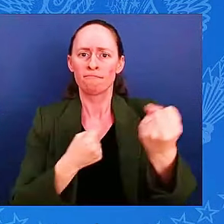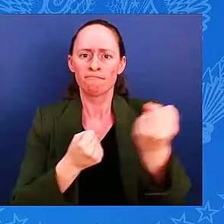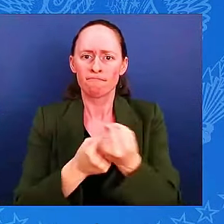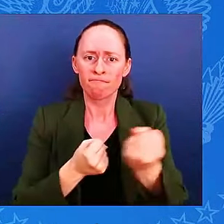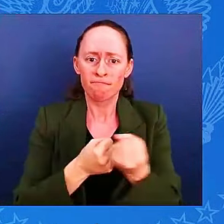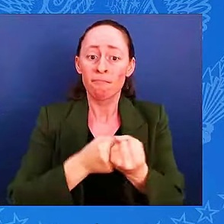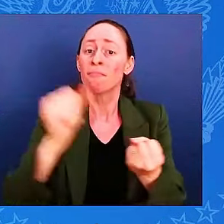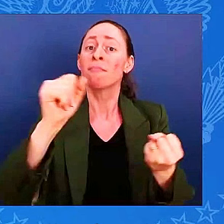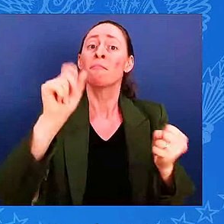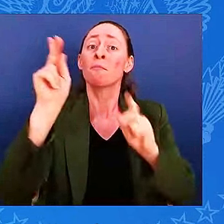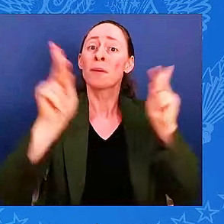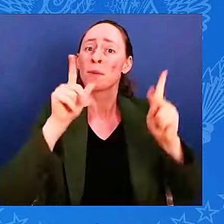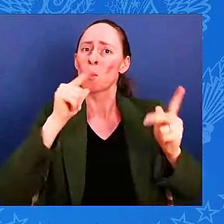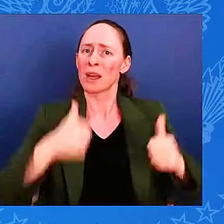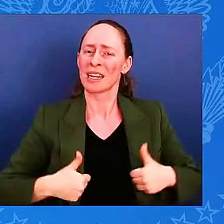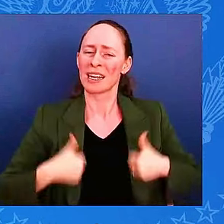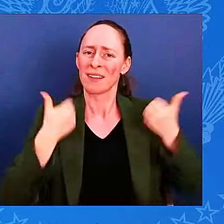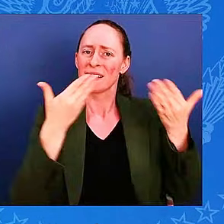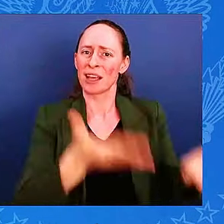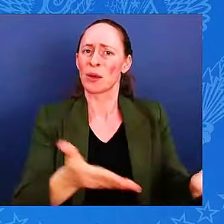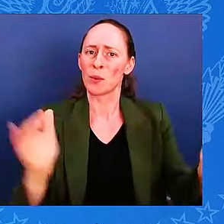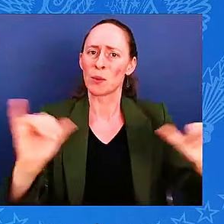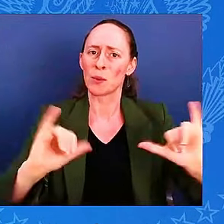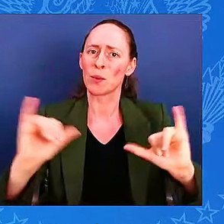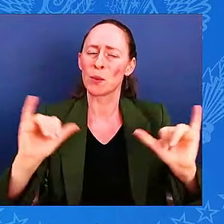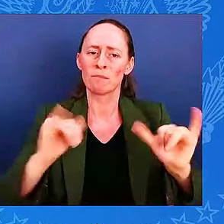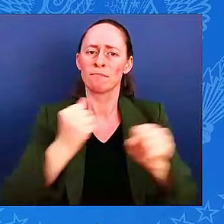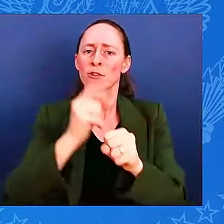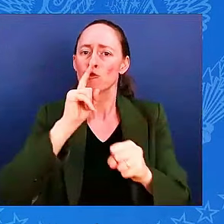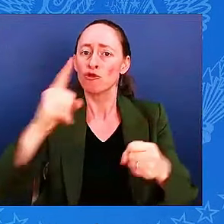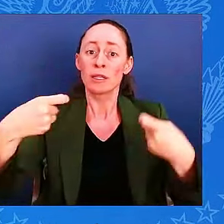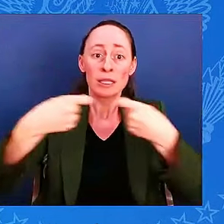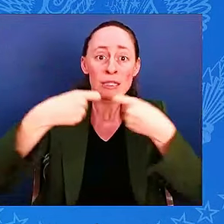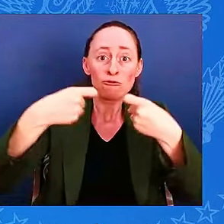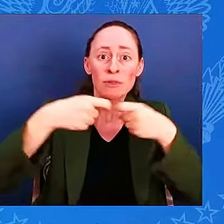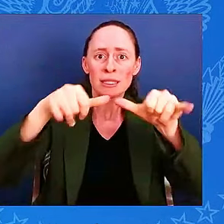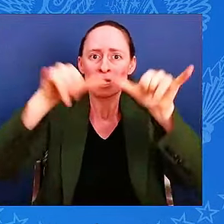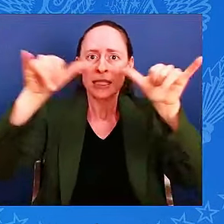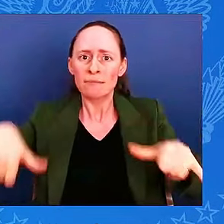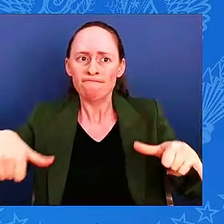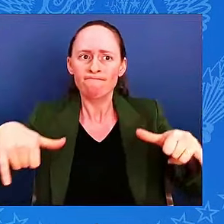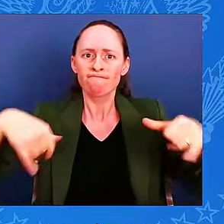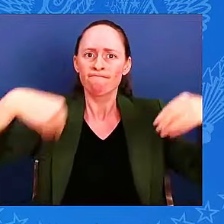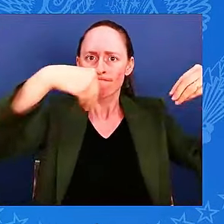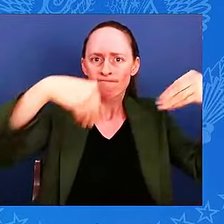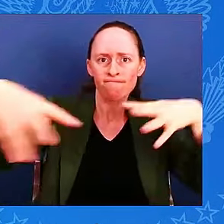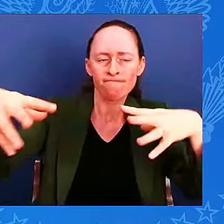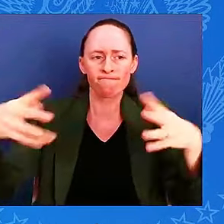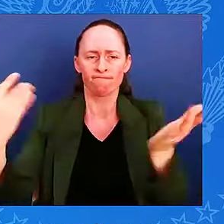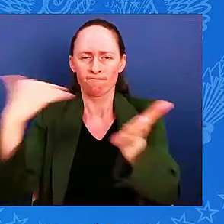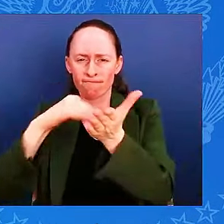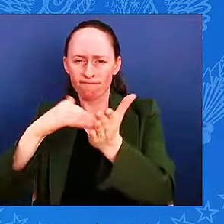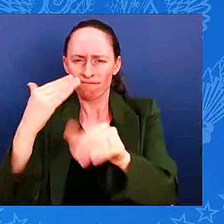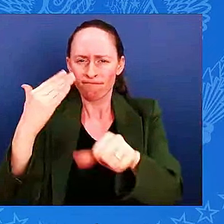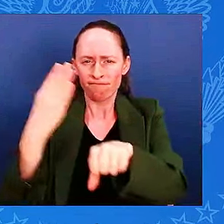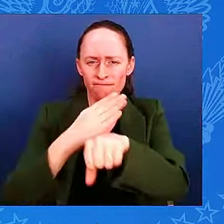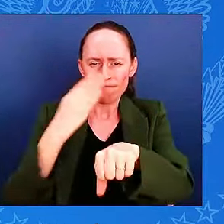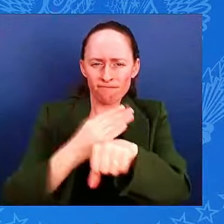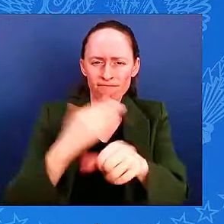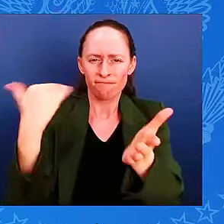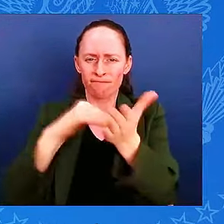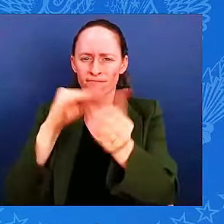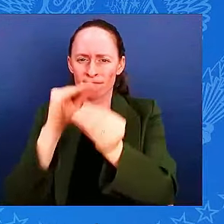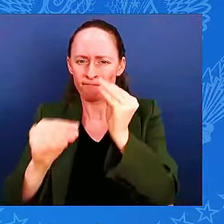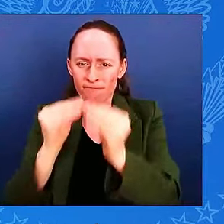infrastructure, recovery and reconstruction. Everything from solar panels on hospital rooftops to generators